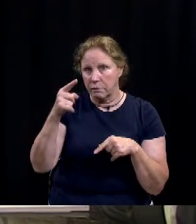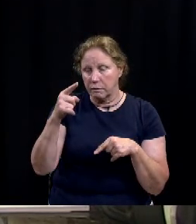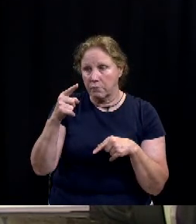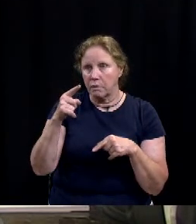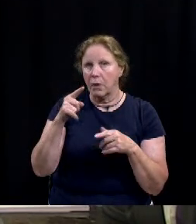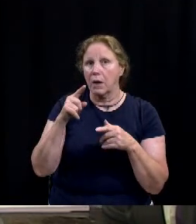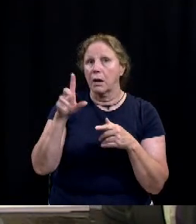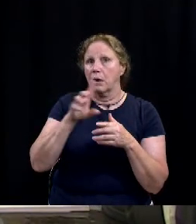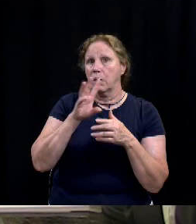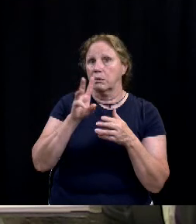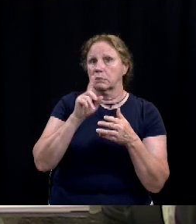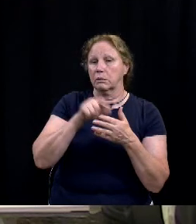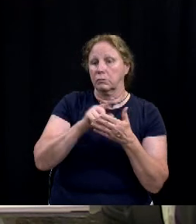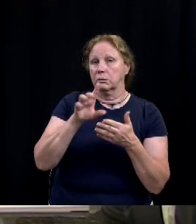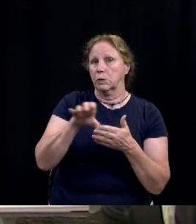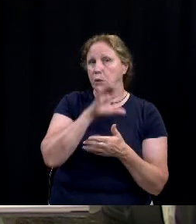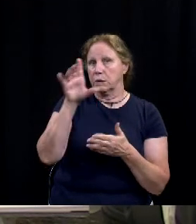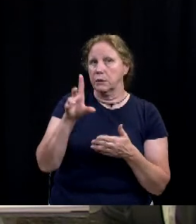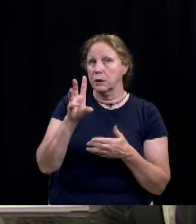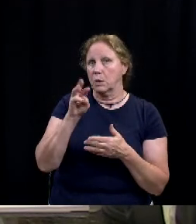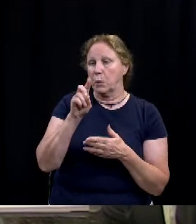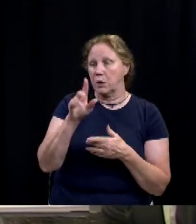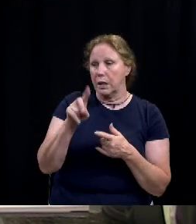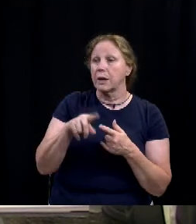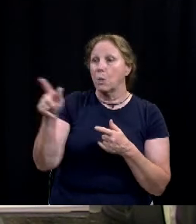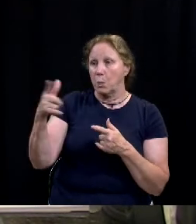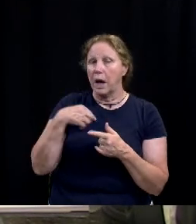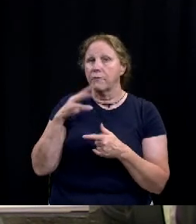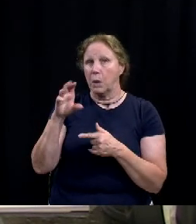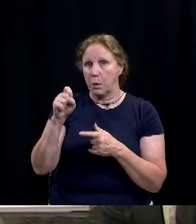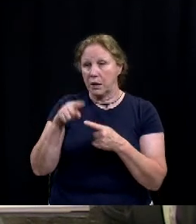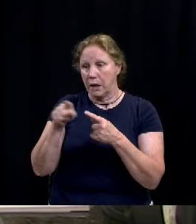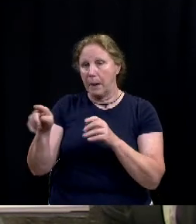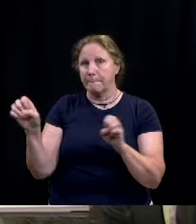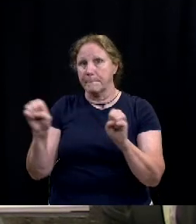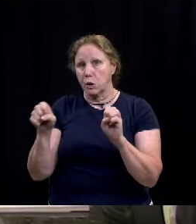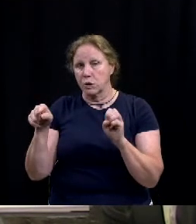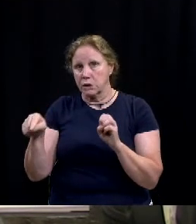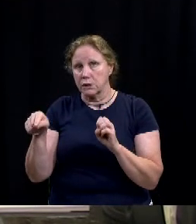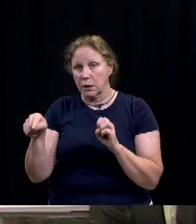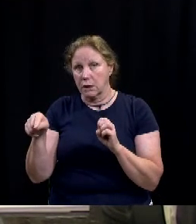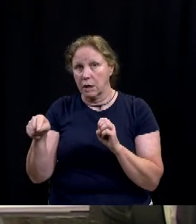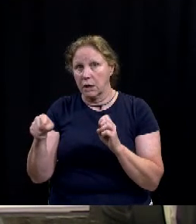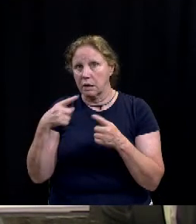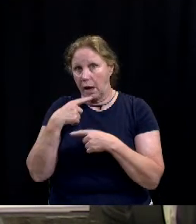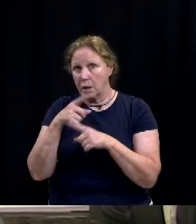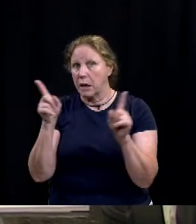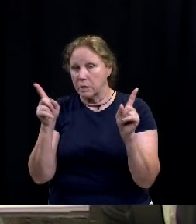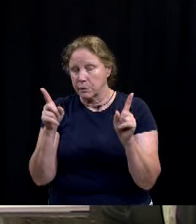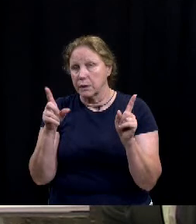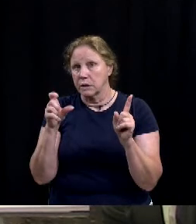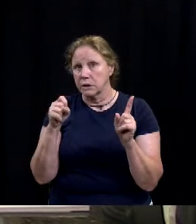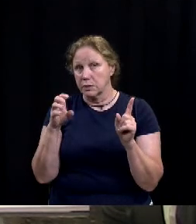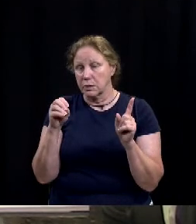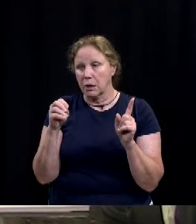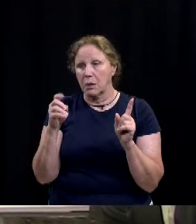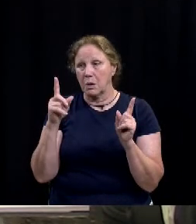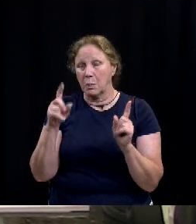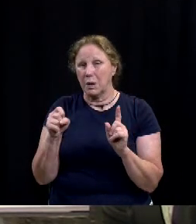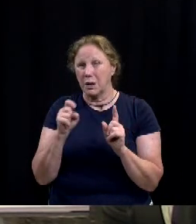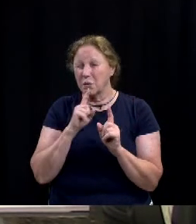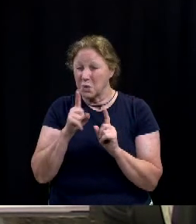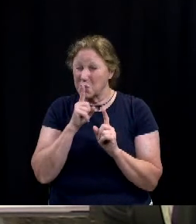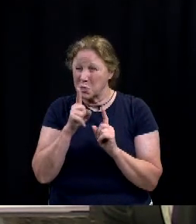wake of wonderland um there is a resolution regarding the emergency um declaration and so we could very very